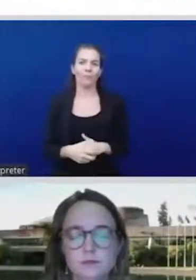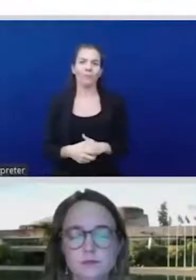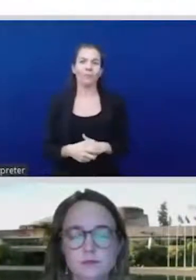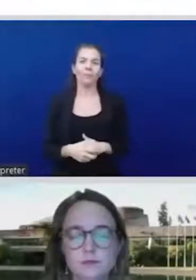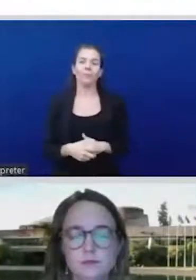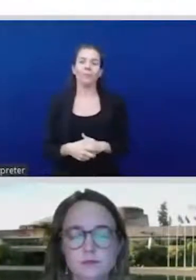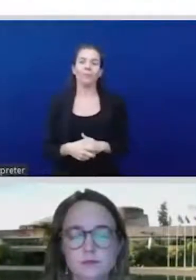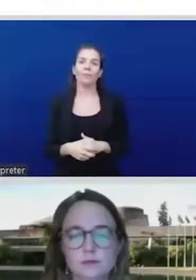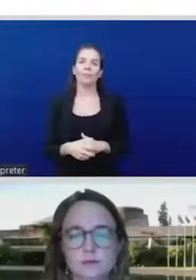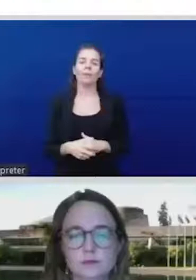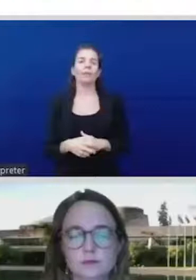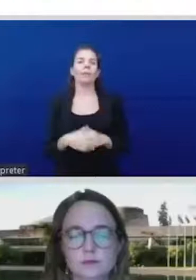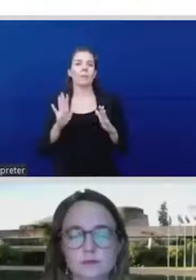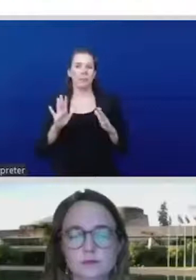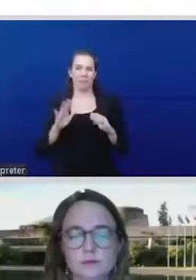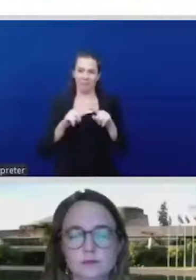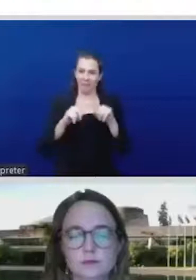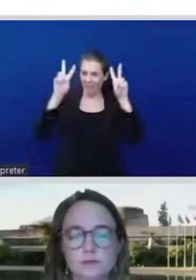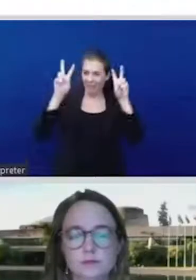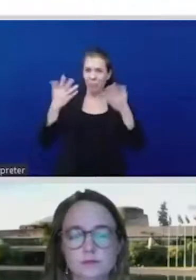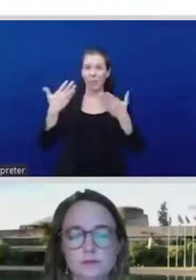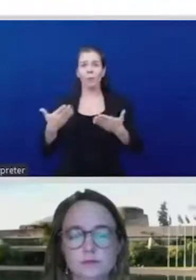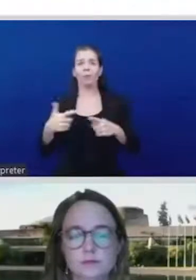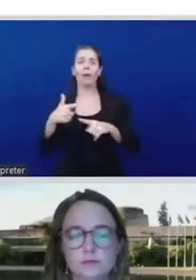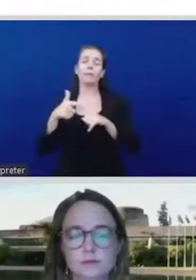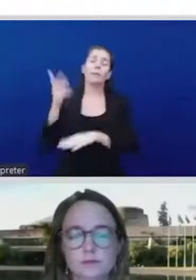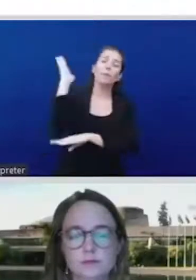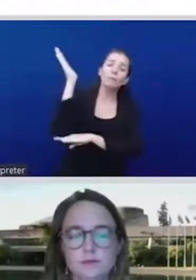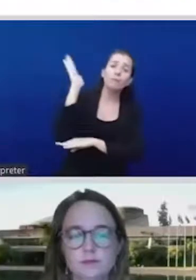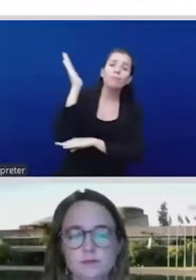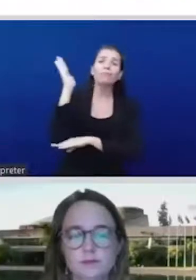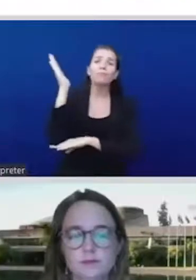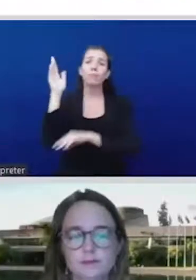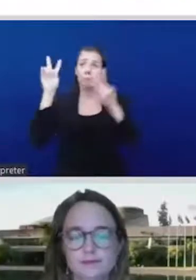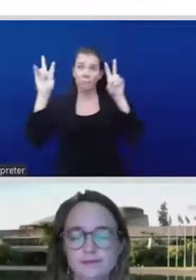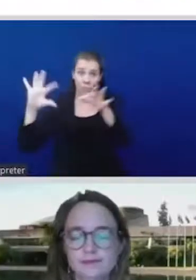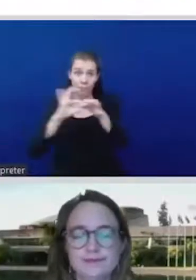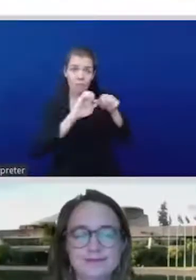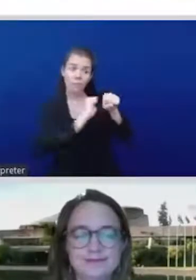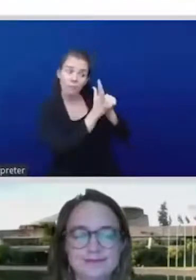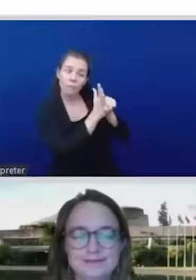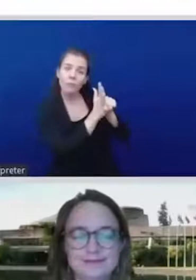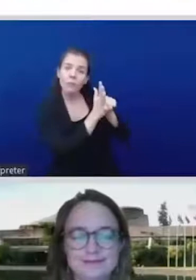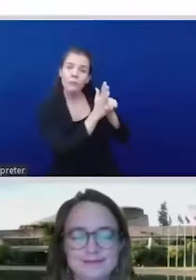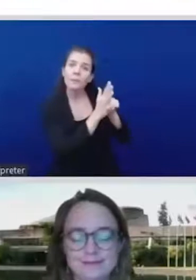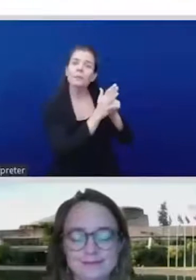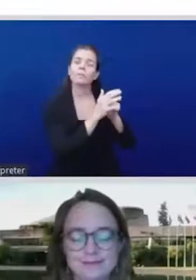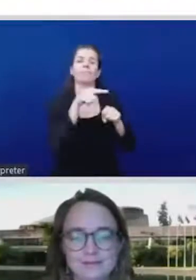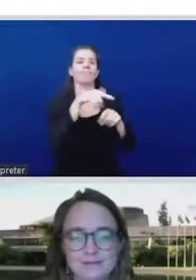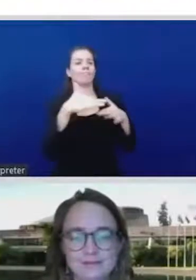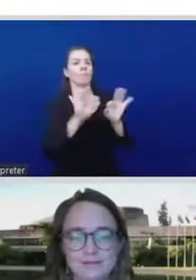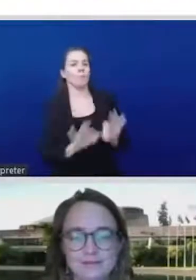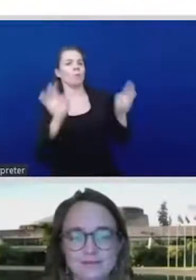is and the various fragility and vulnerability. I will stop there because I think I'm way over my time. Thank you. No,